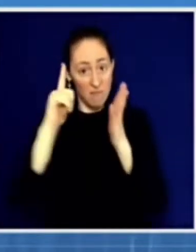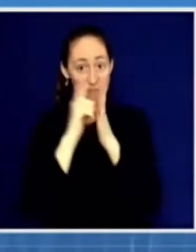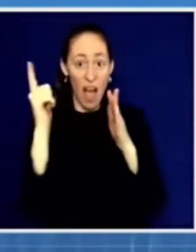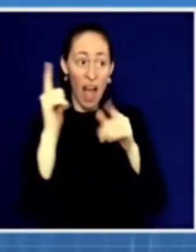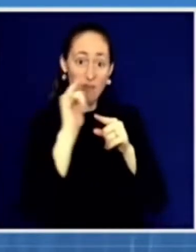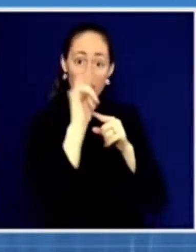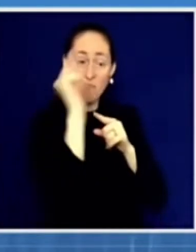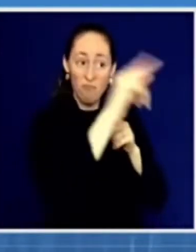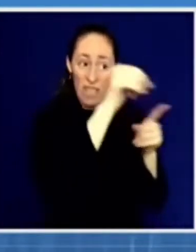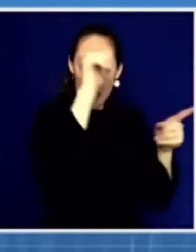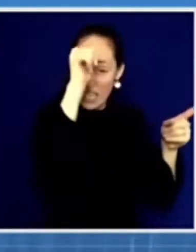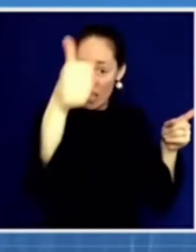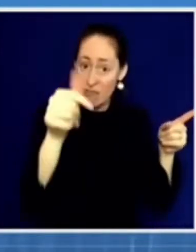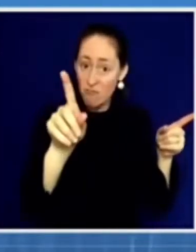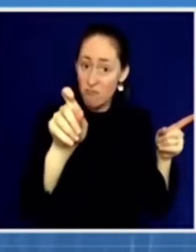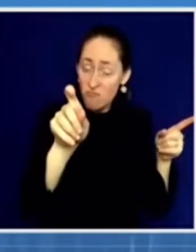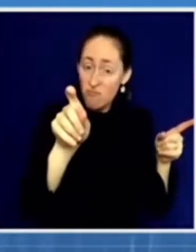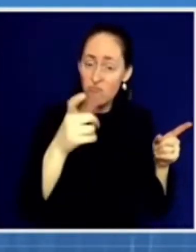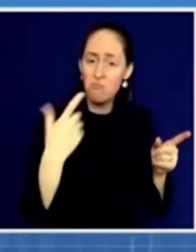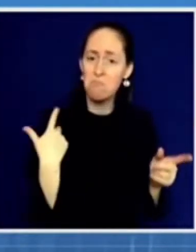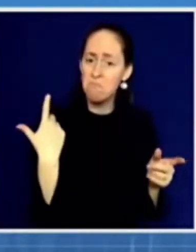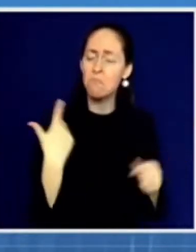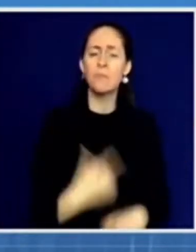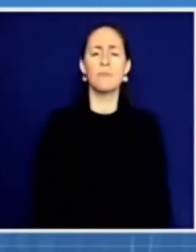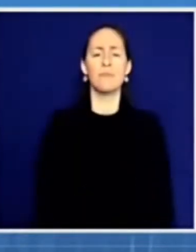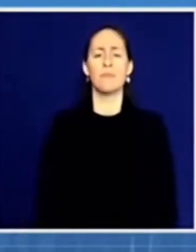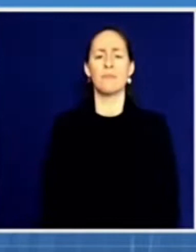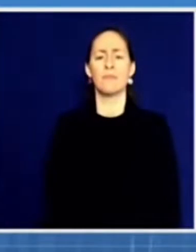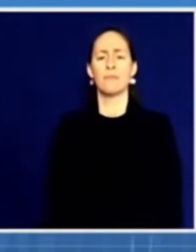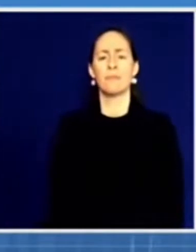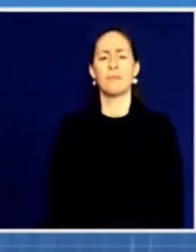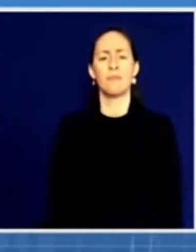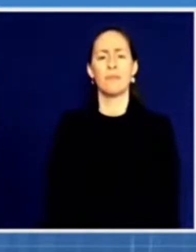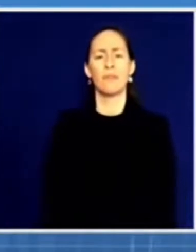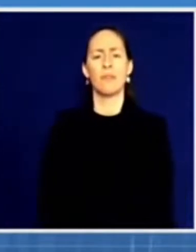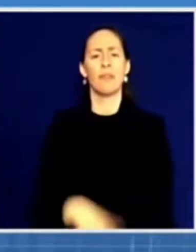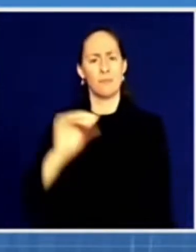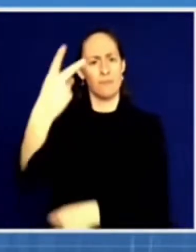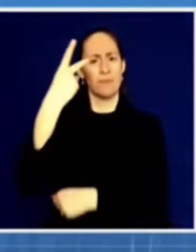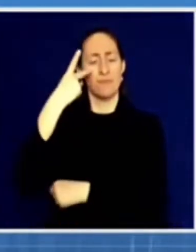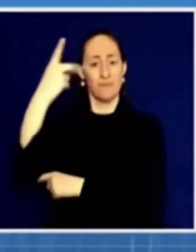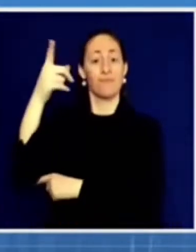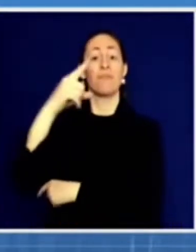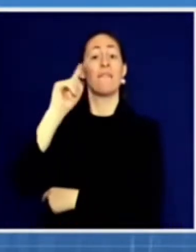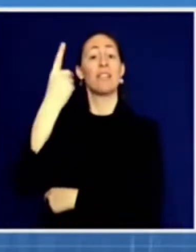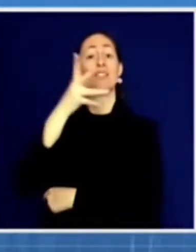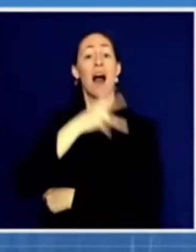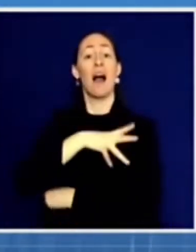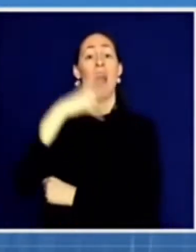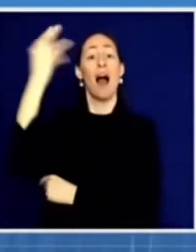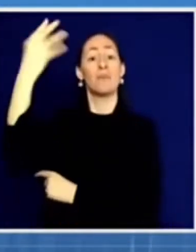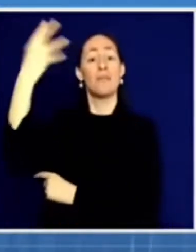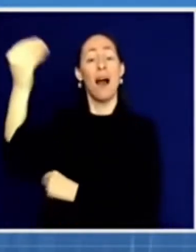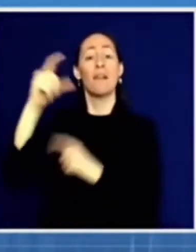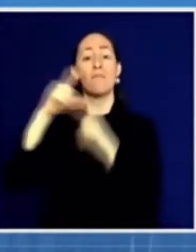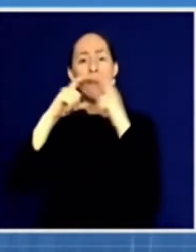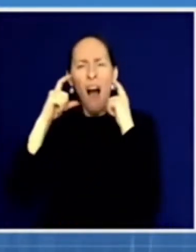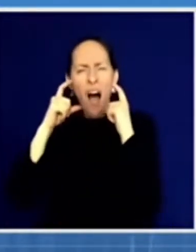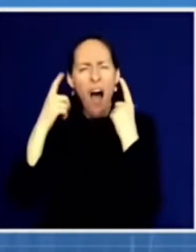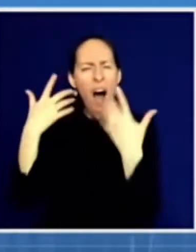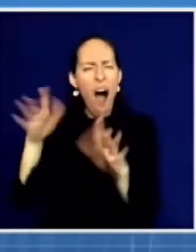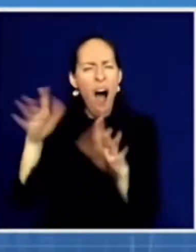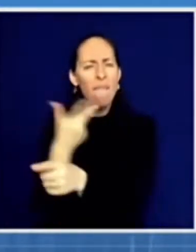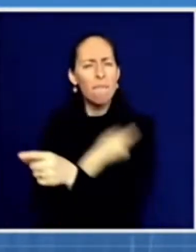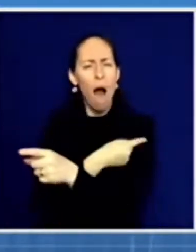secondly, I'm just wondering, you know, this morning we saw the first lady outdoors wearing a mask, even though she's vaccinated. The president yesterday said he would need to wear a